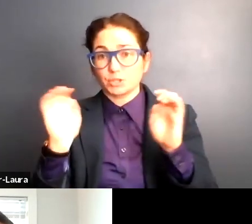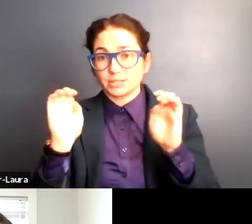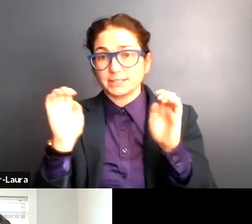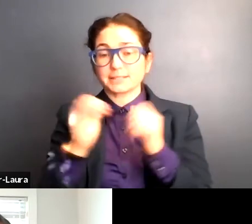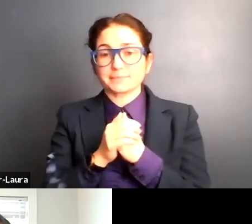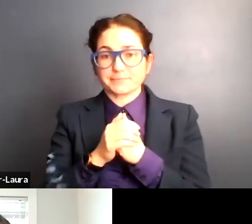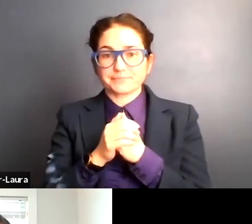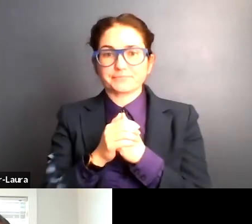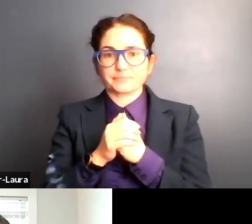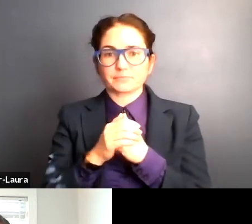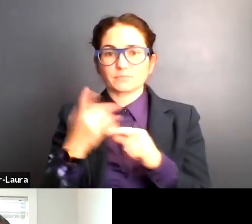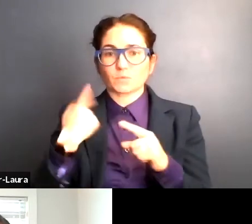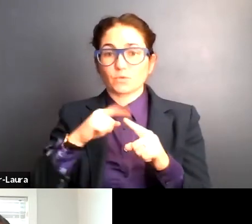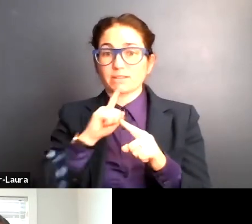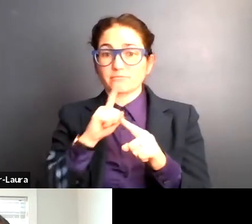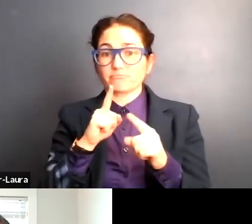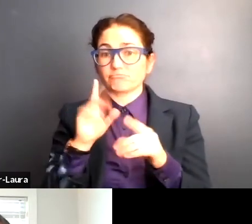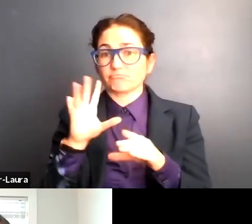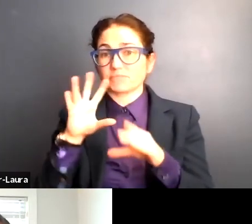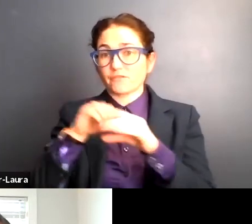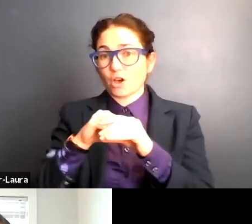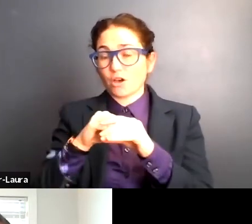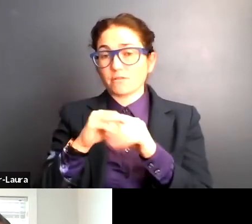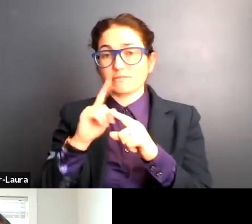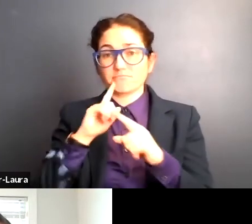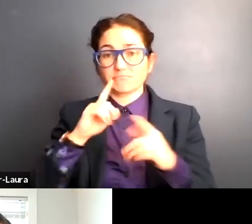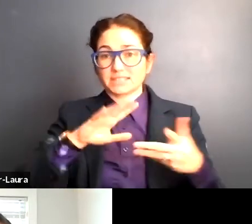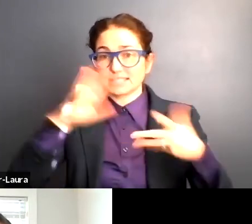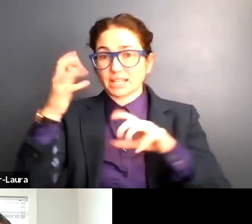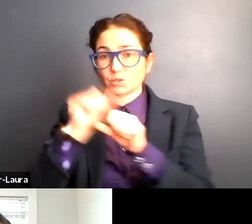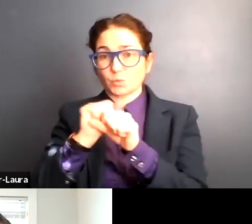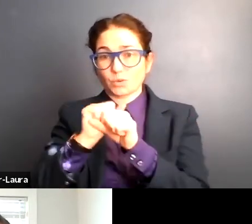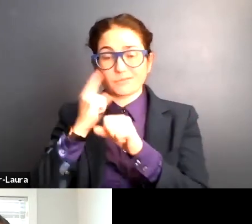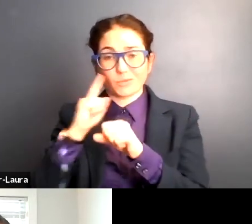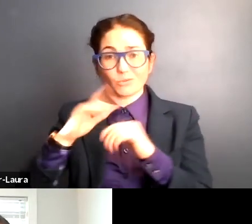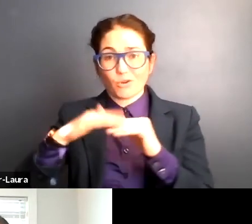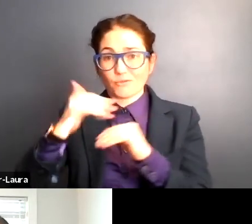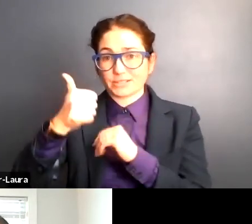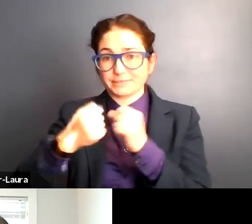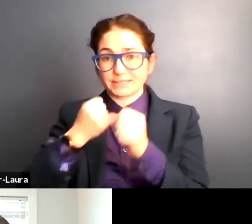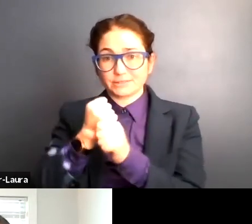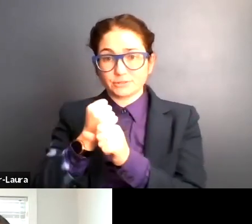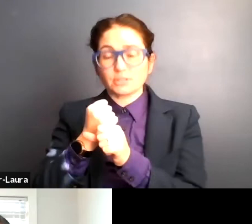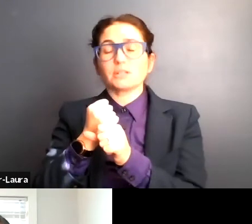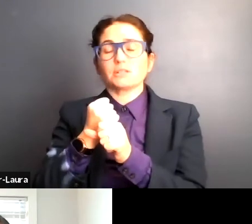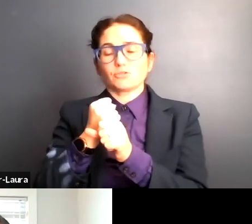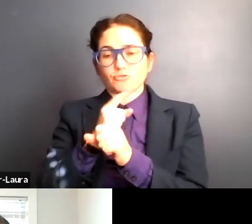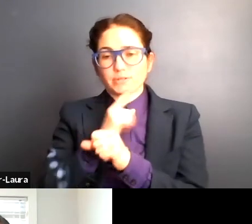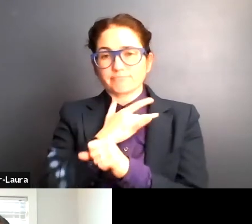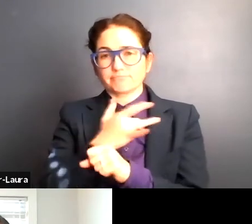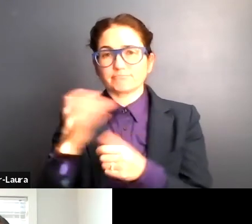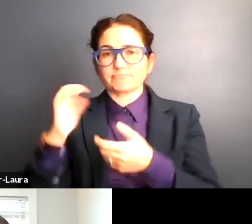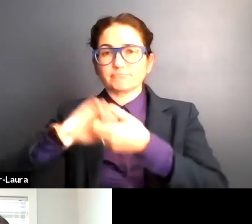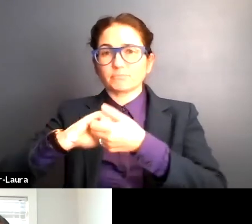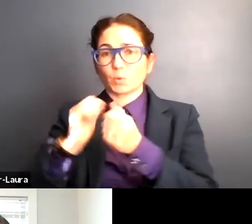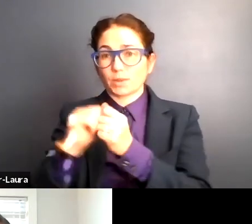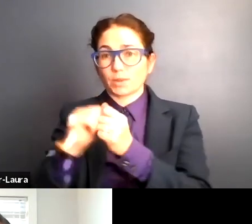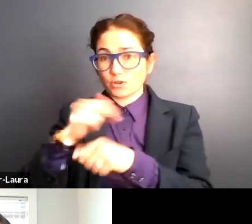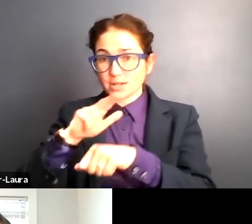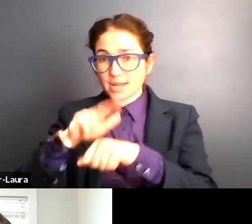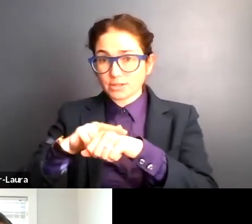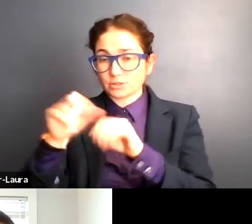CFILC has been engaged in disaster work for over a decade and oftentimes partners with other national and state